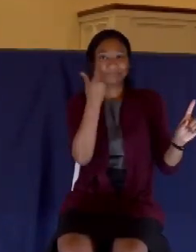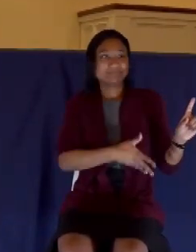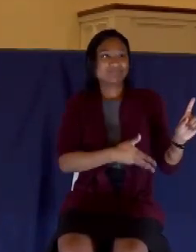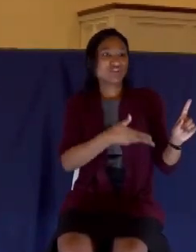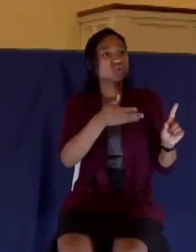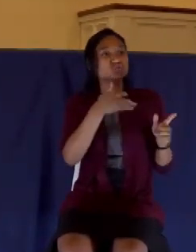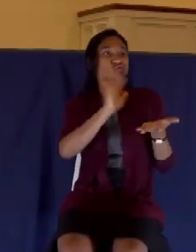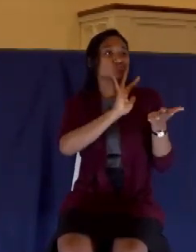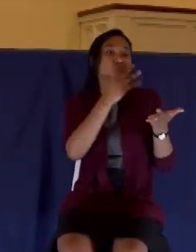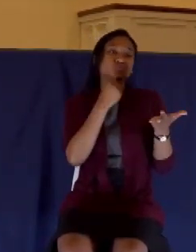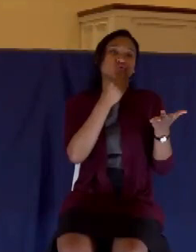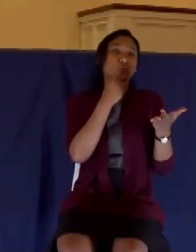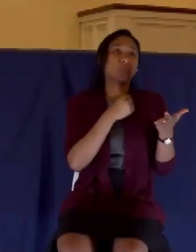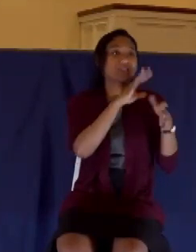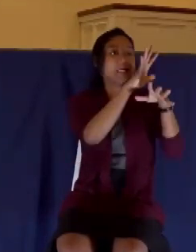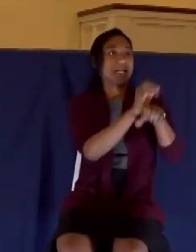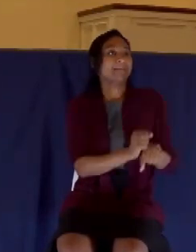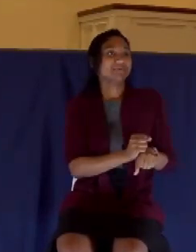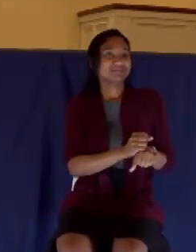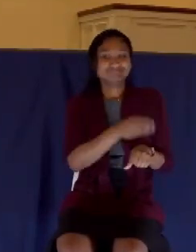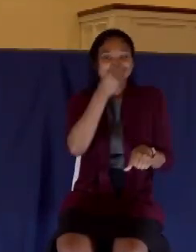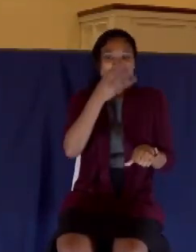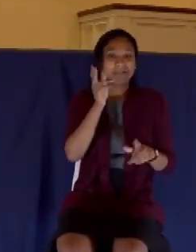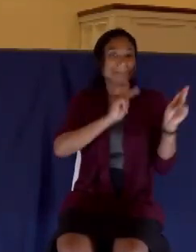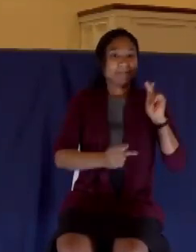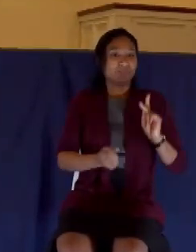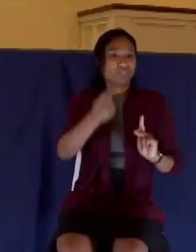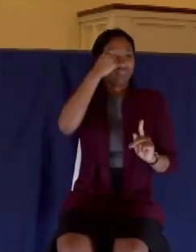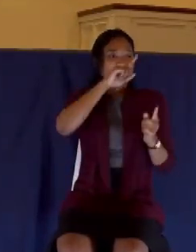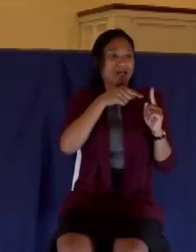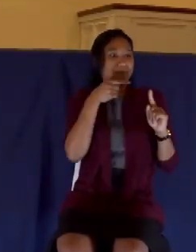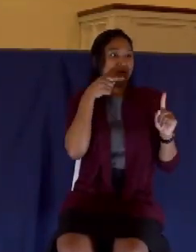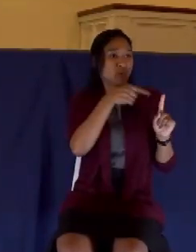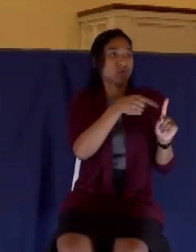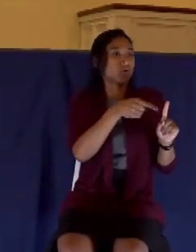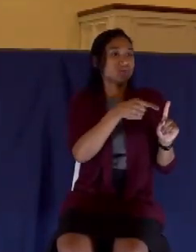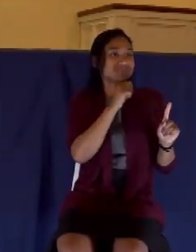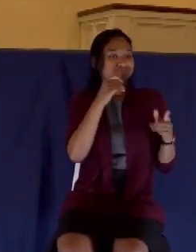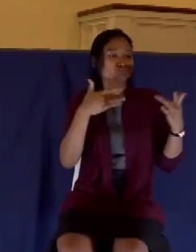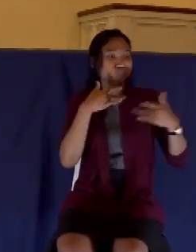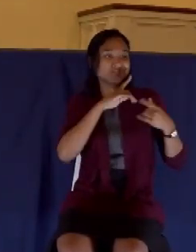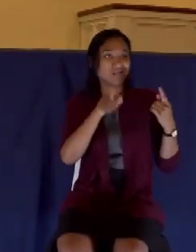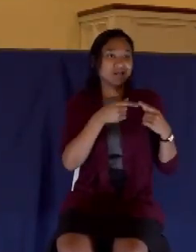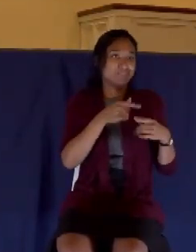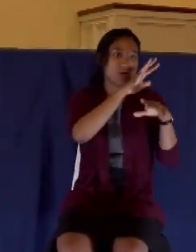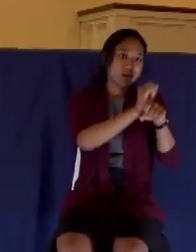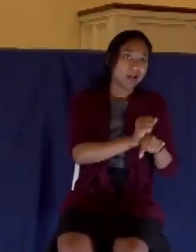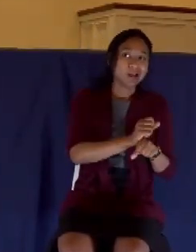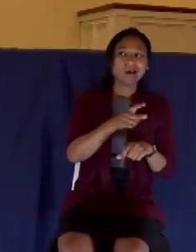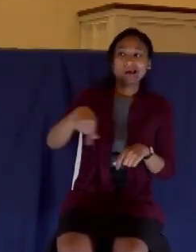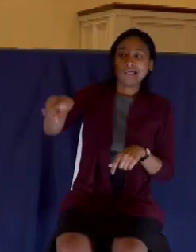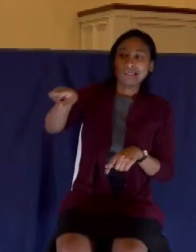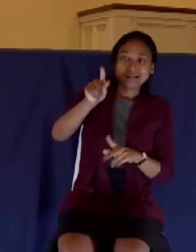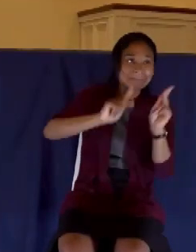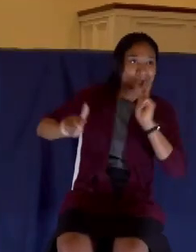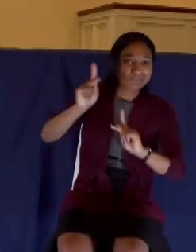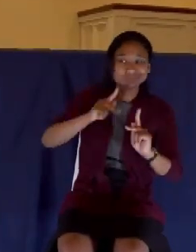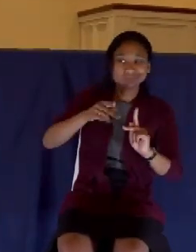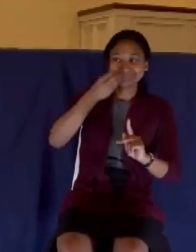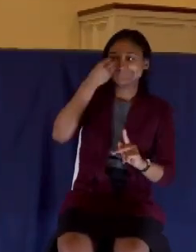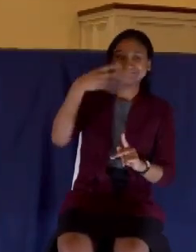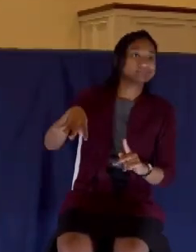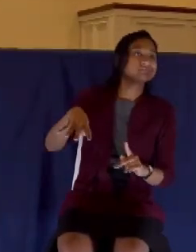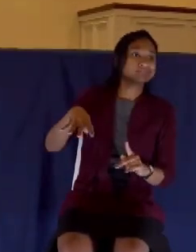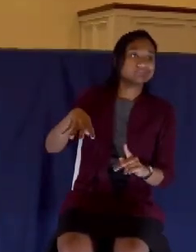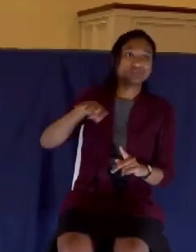is. She doesn't care about what people think. She's not concerned with any of the other guests that are there. She's